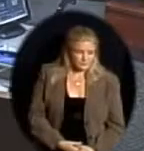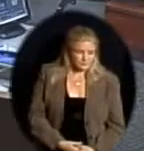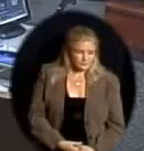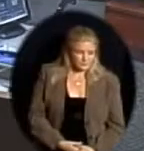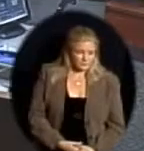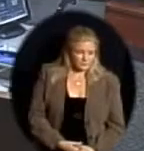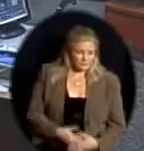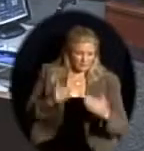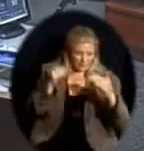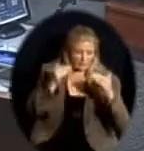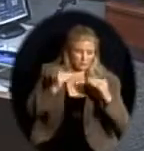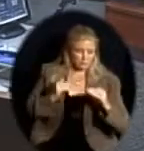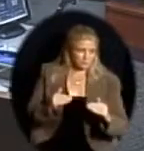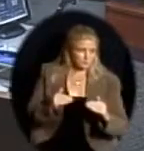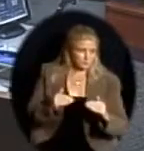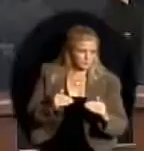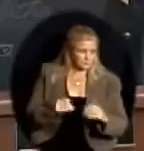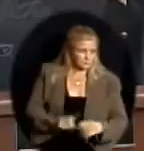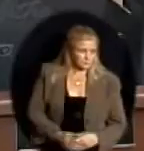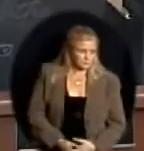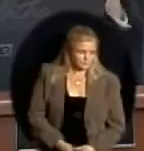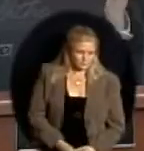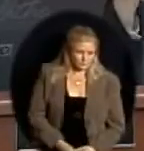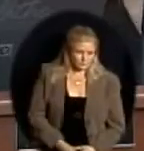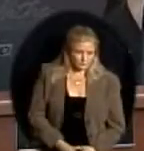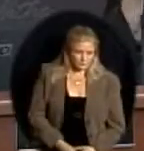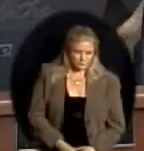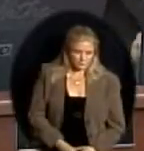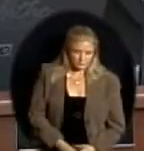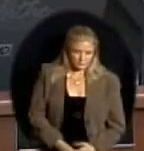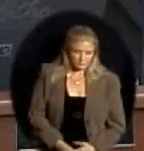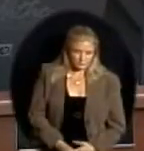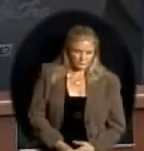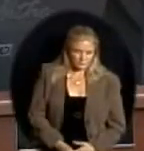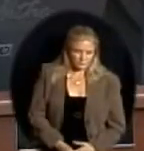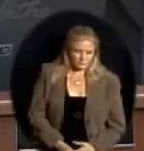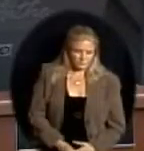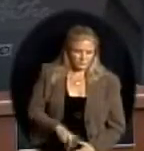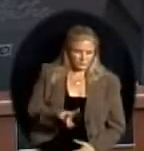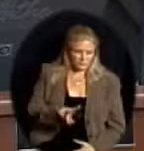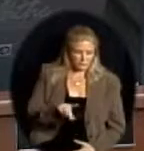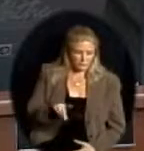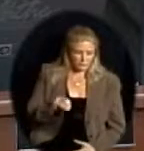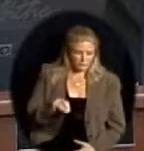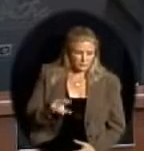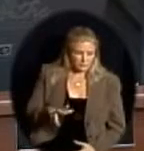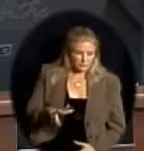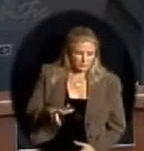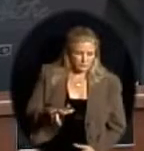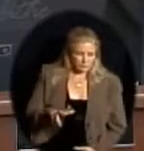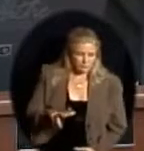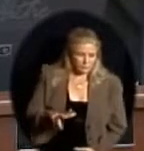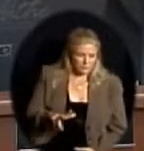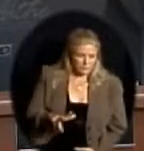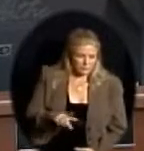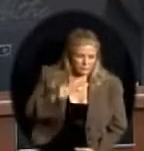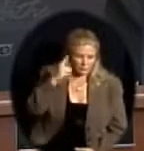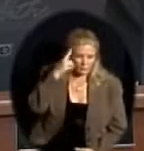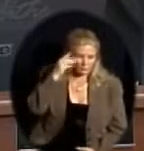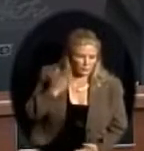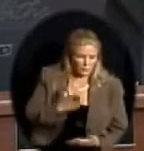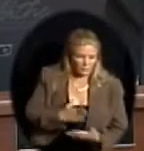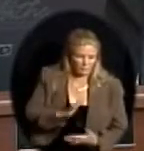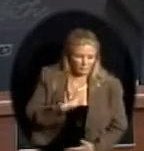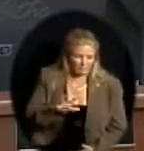Next on our agenda is Procedural Manual, Item 2.03, Procedural Manual for Section 504 of the Rehabilitation